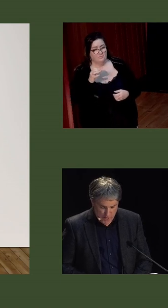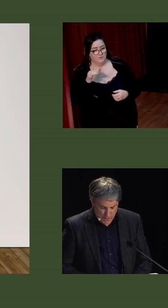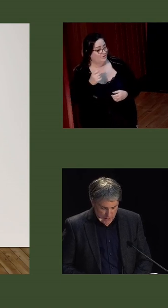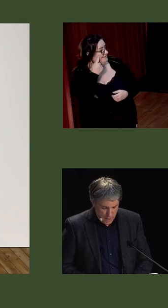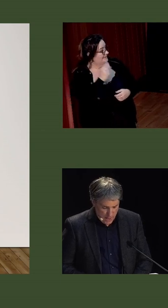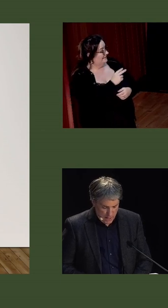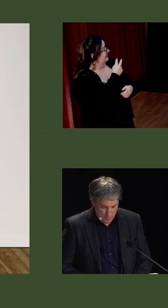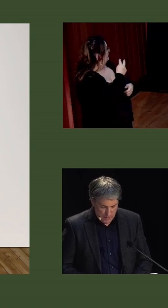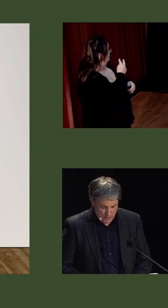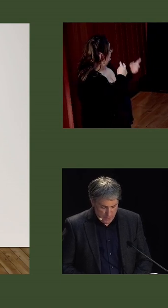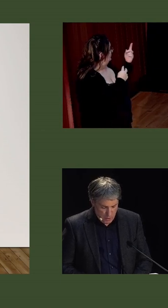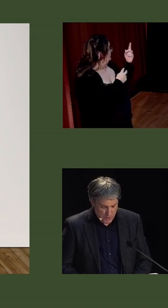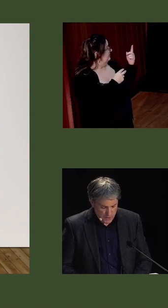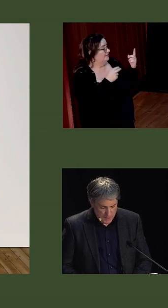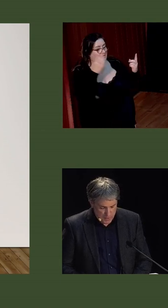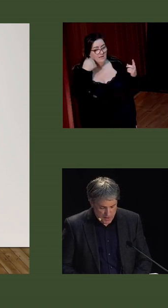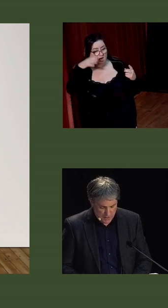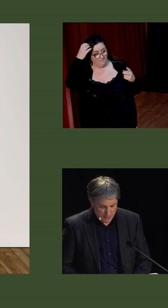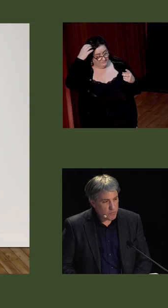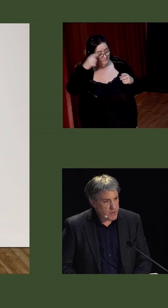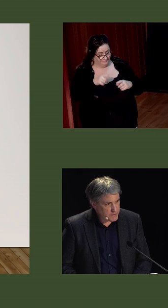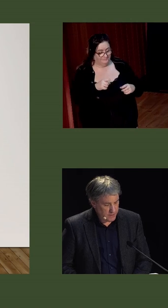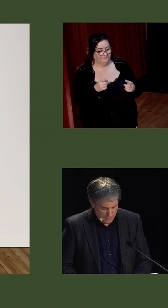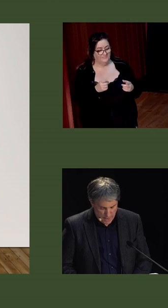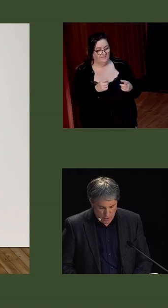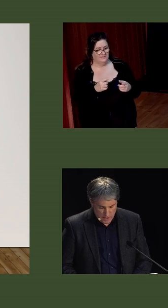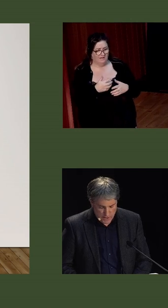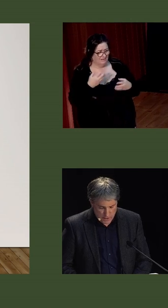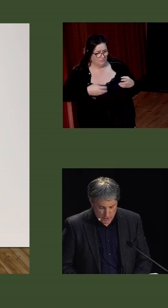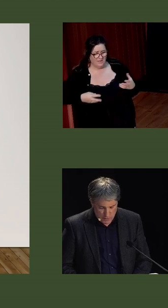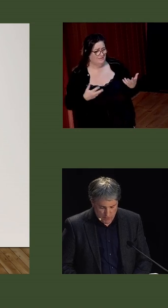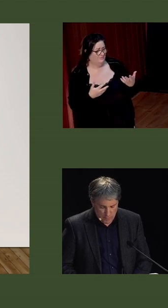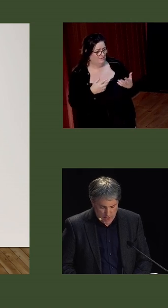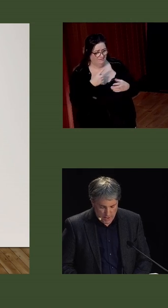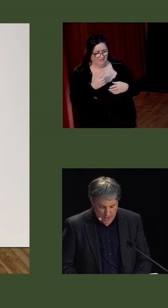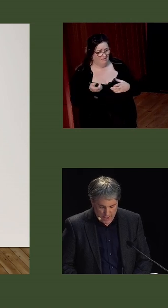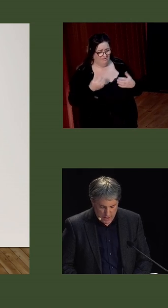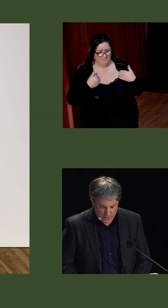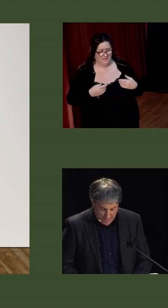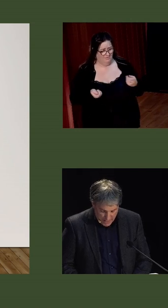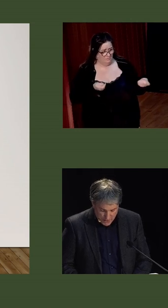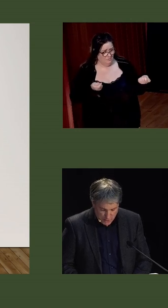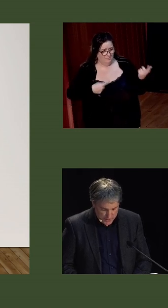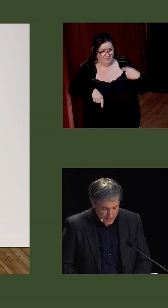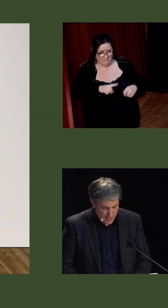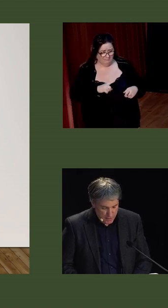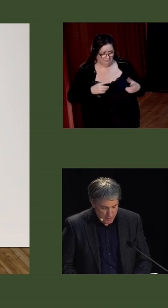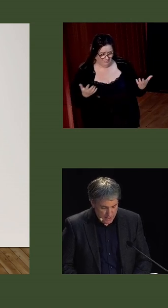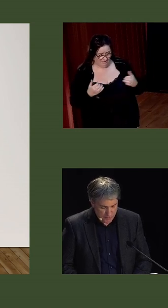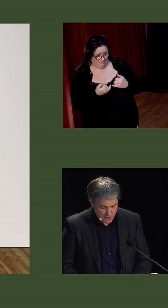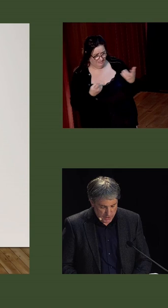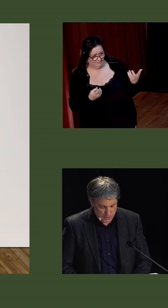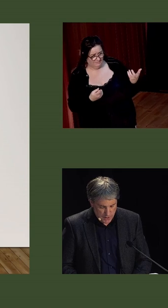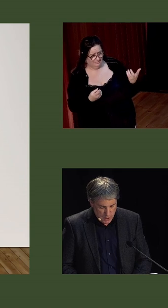who you can see on screen, the quote unsympathetic, wasteful, and unintelligent rule of men alien to us